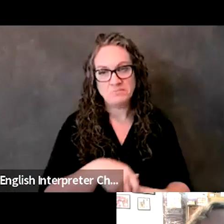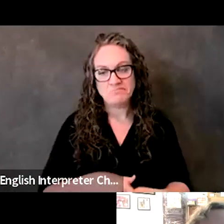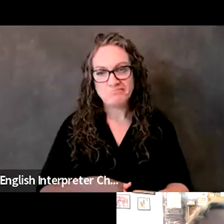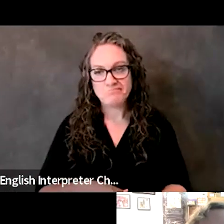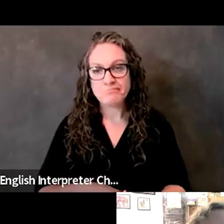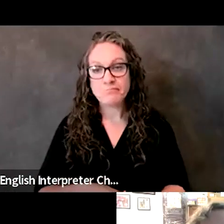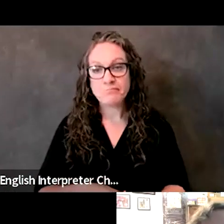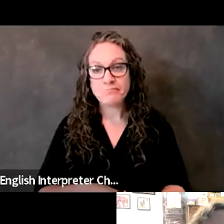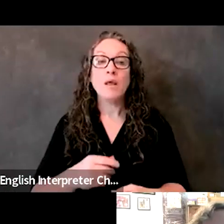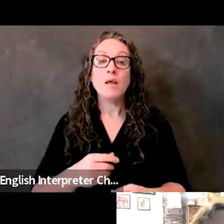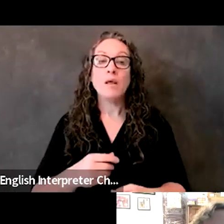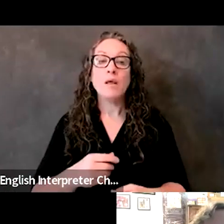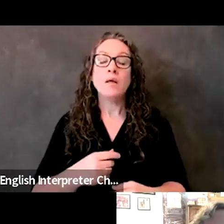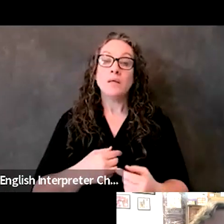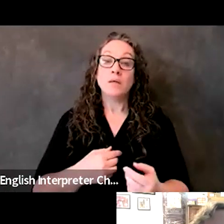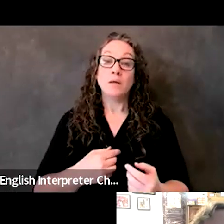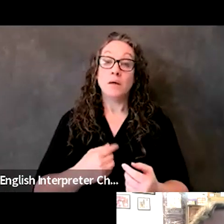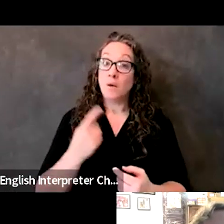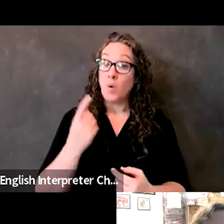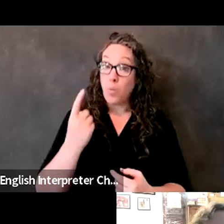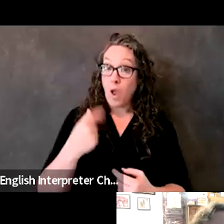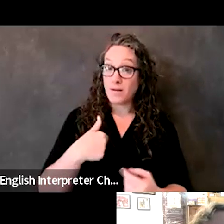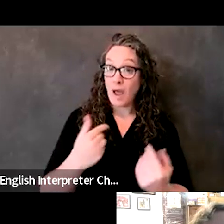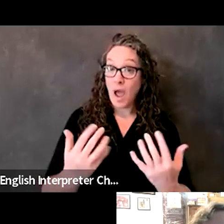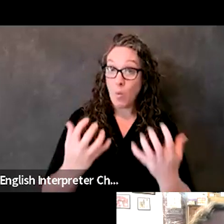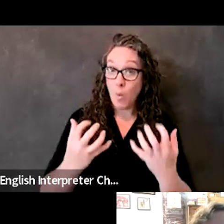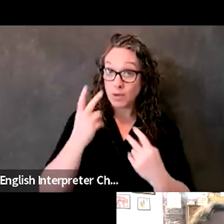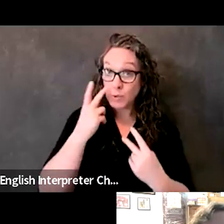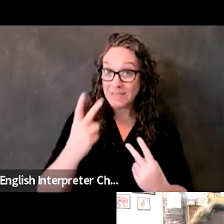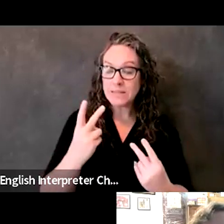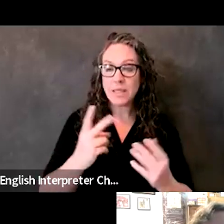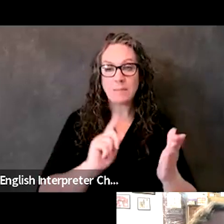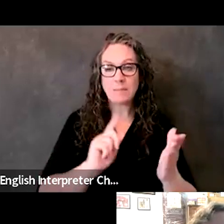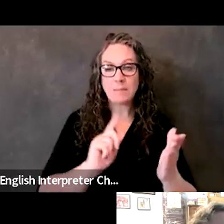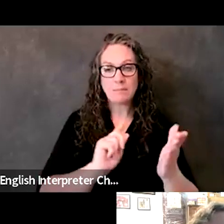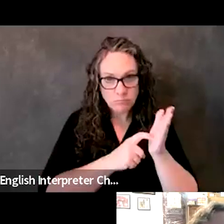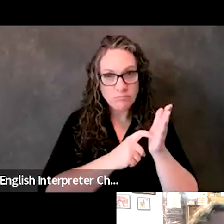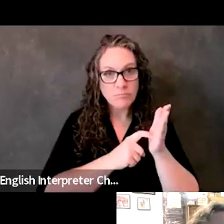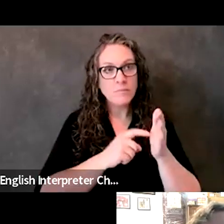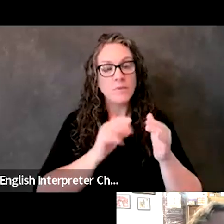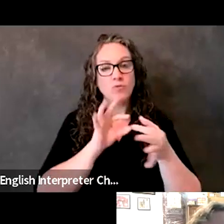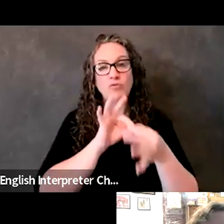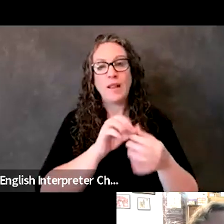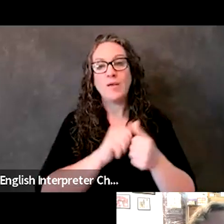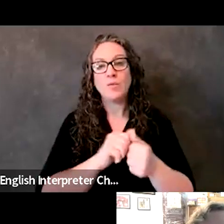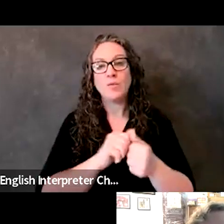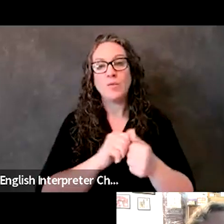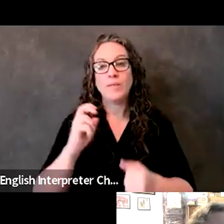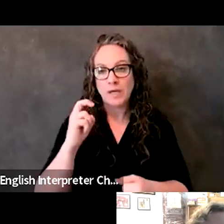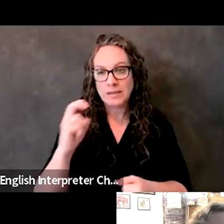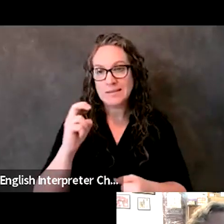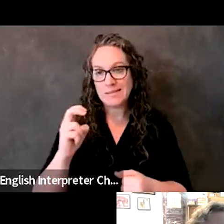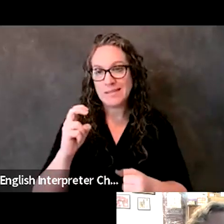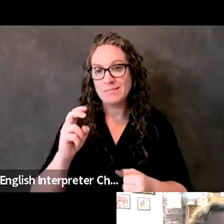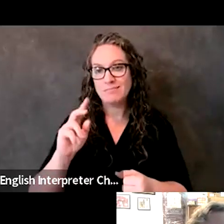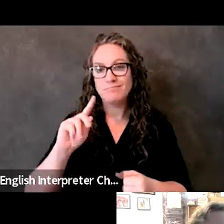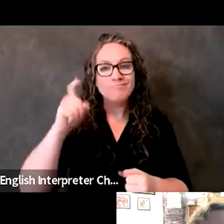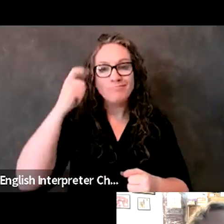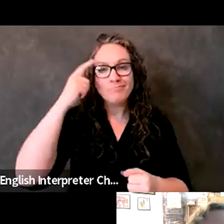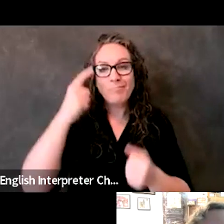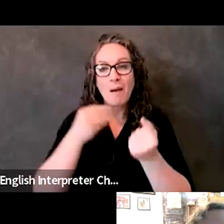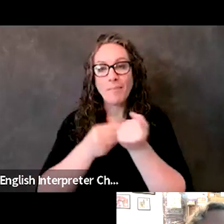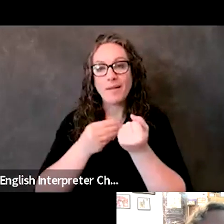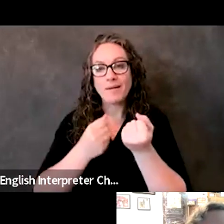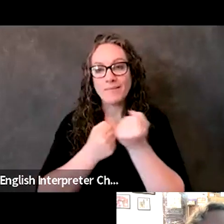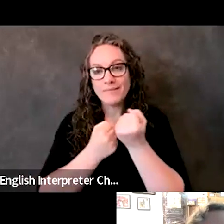um, one would be more mandatory requirements on transit agencies, public transit agencies,